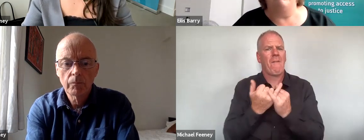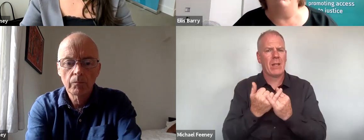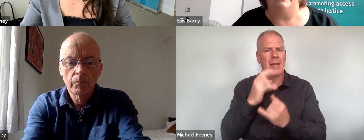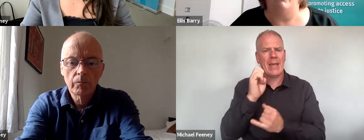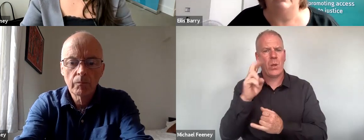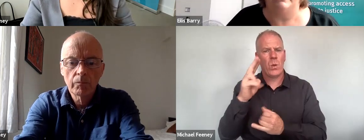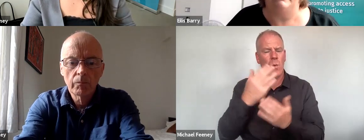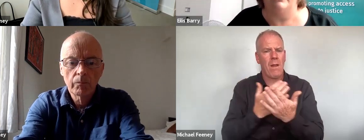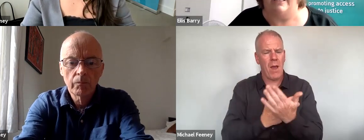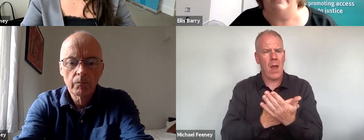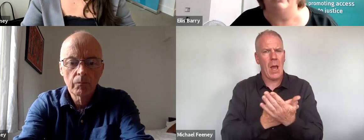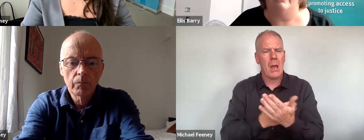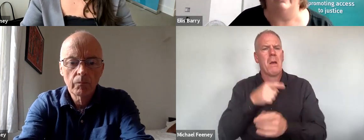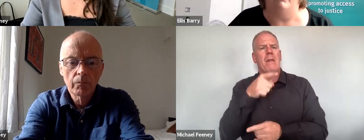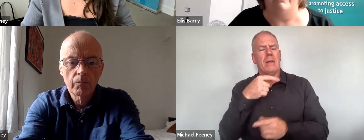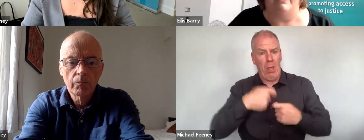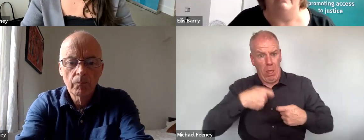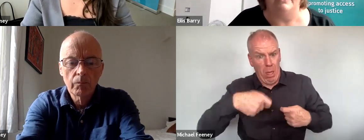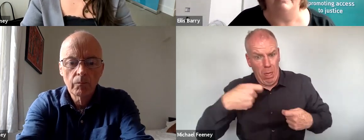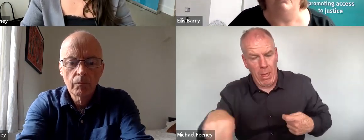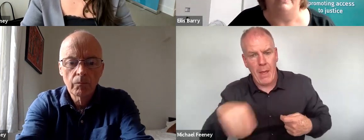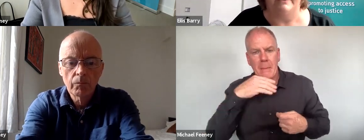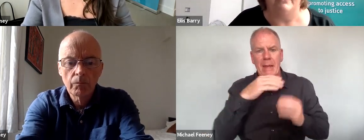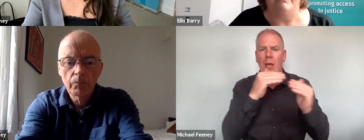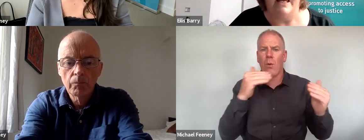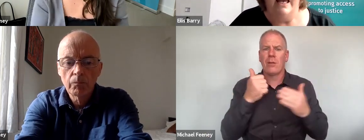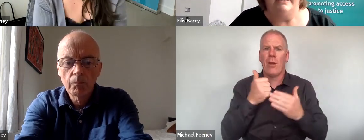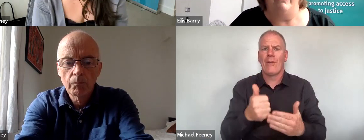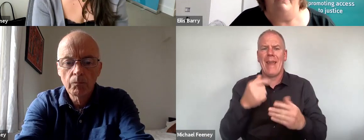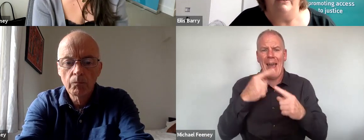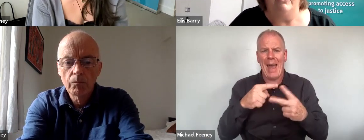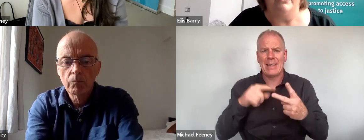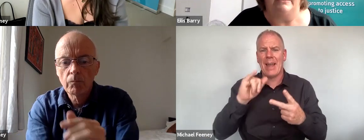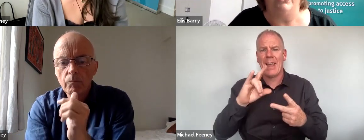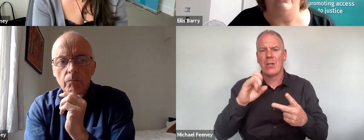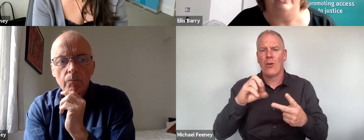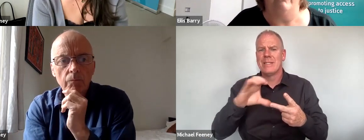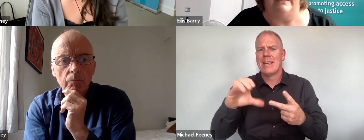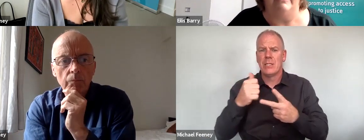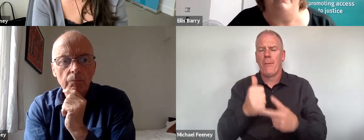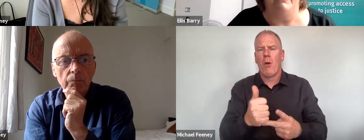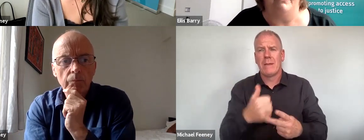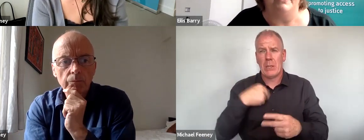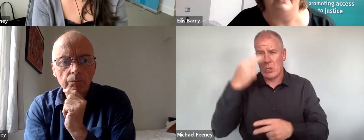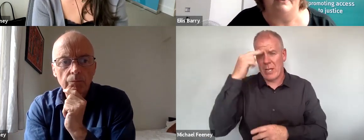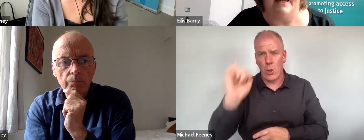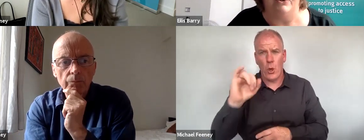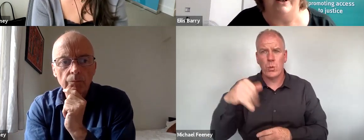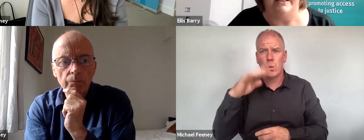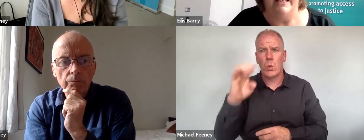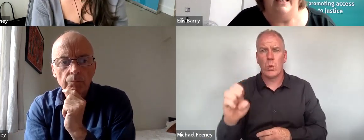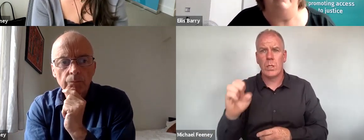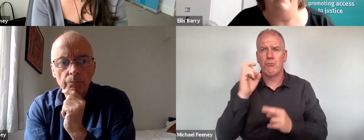so long, think both the Equality Authority and direct were involved in supporting it. Now, if I understand Judy correctly from the first